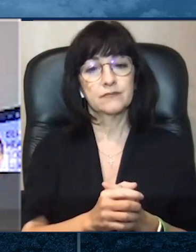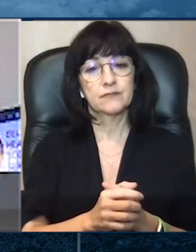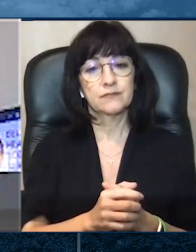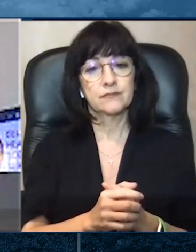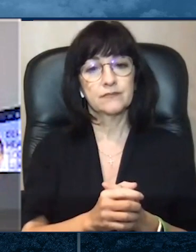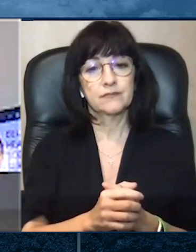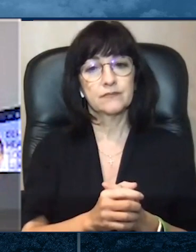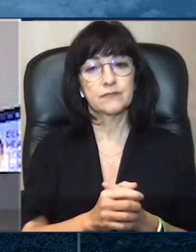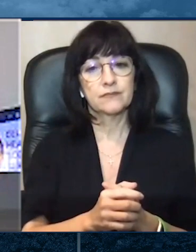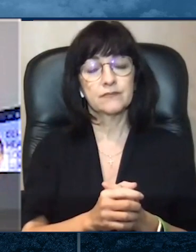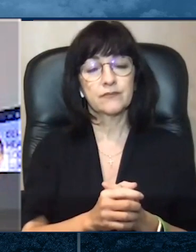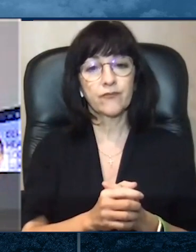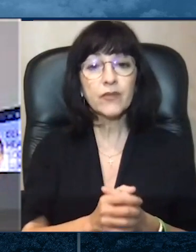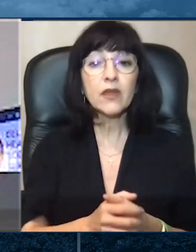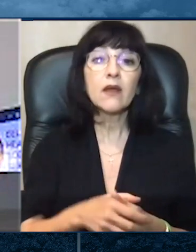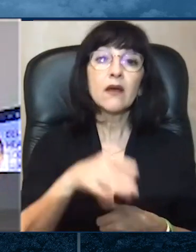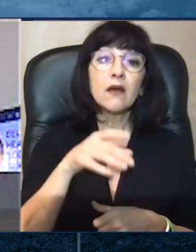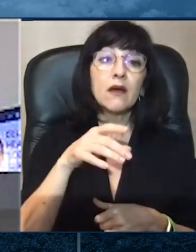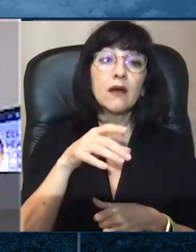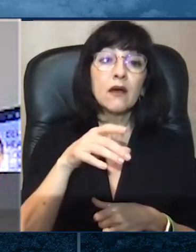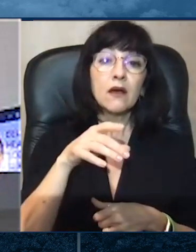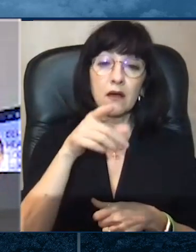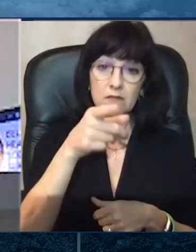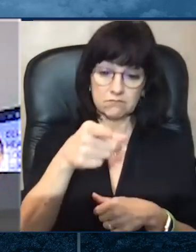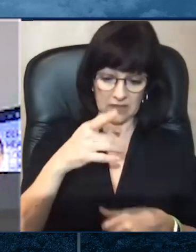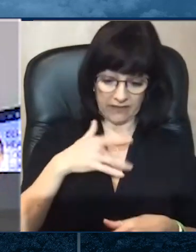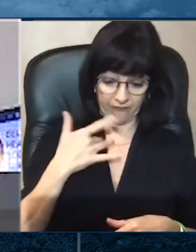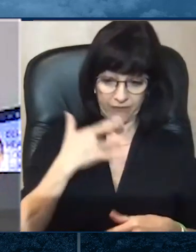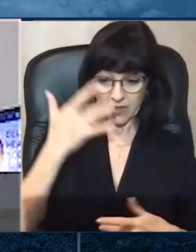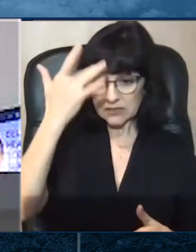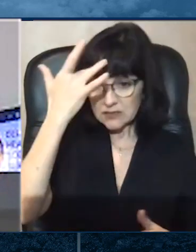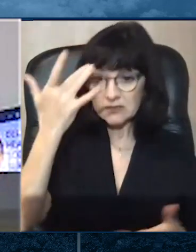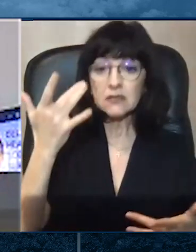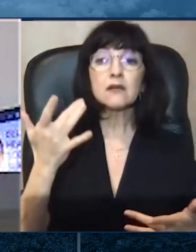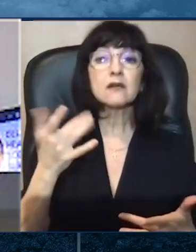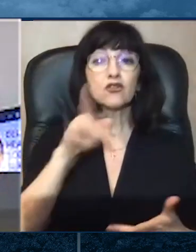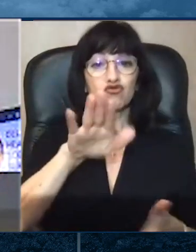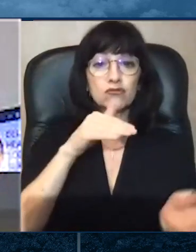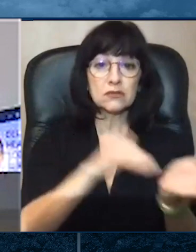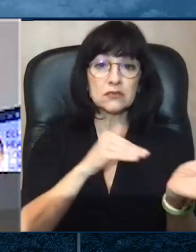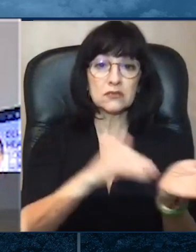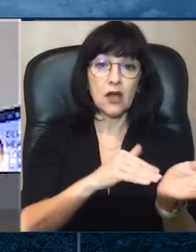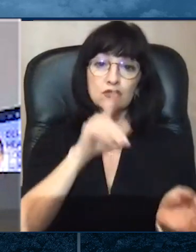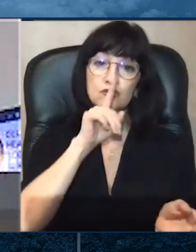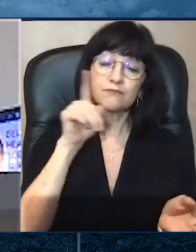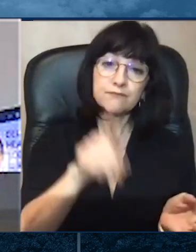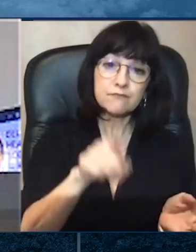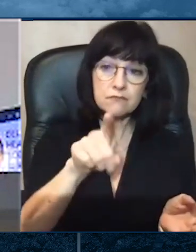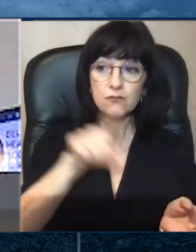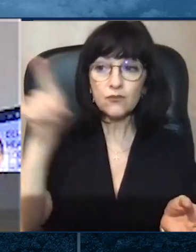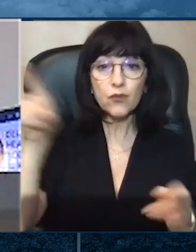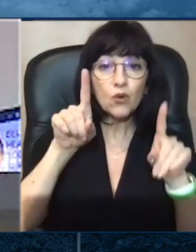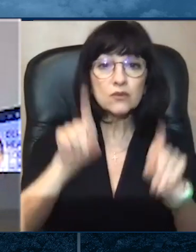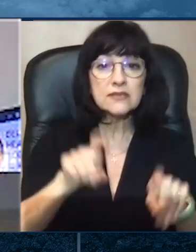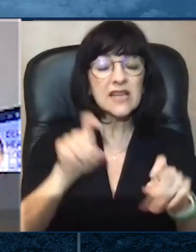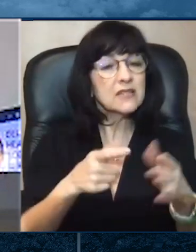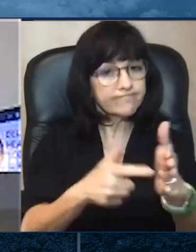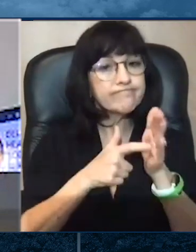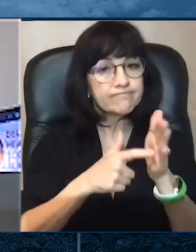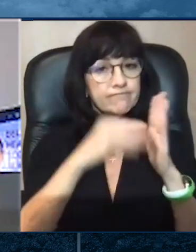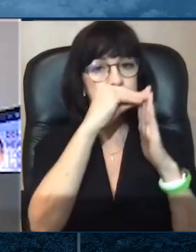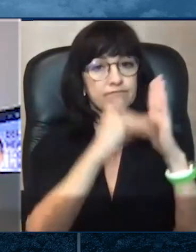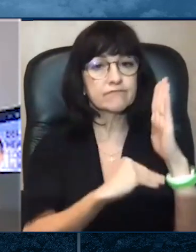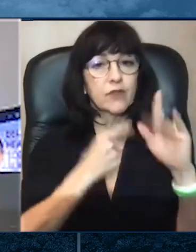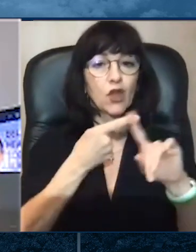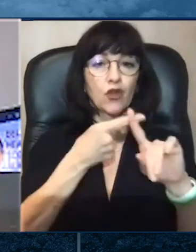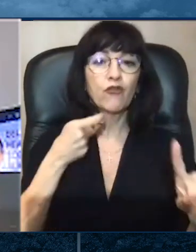su médico de atención primaria, o mejor, por un servicio de telemedicina asociado con su